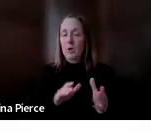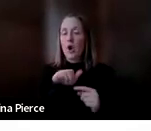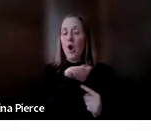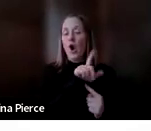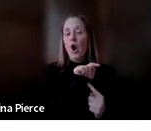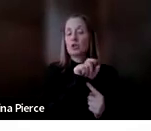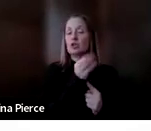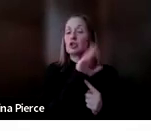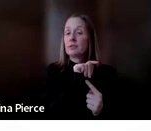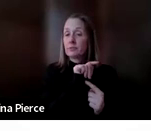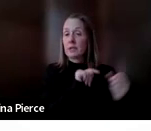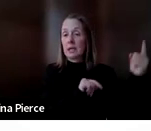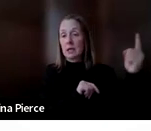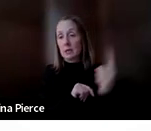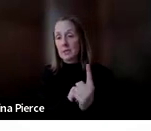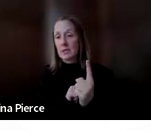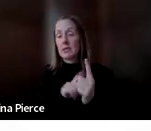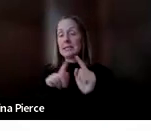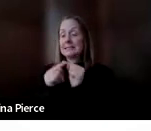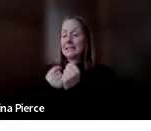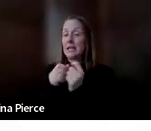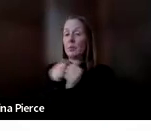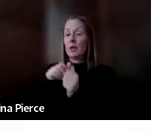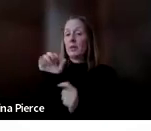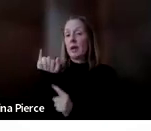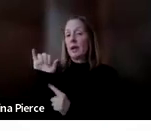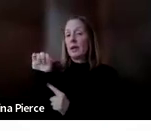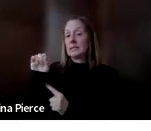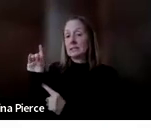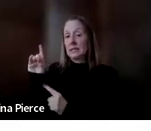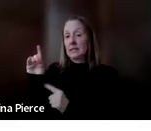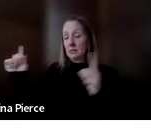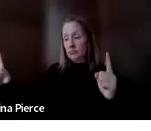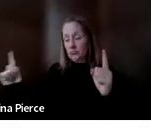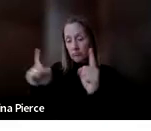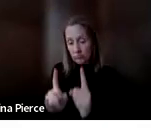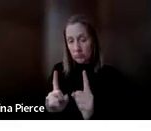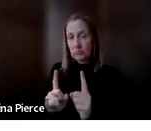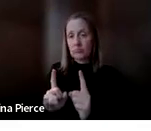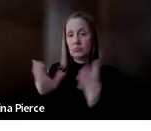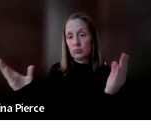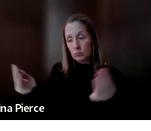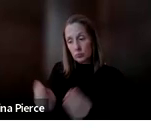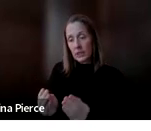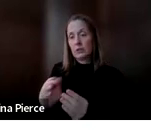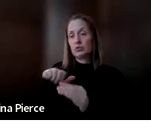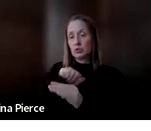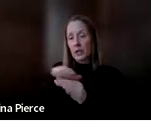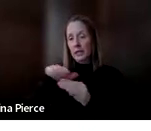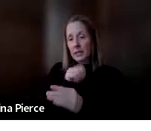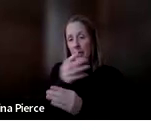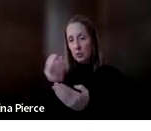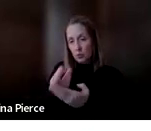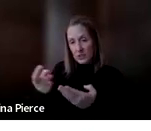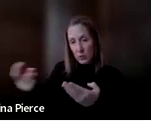a team from the ISD to bring in training and resources surrounding those four